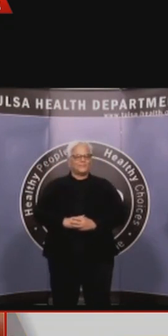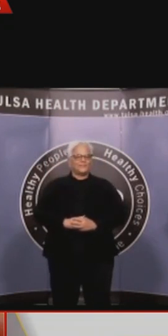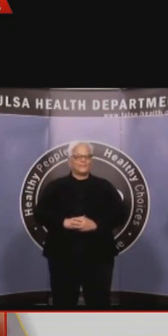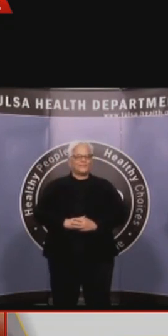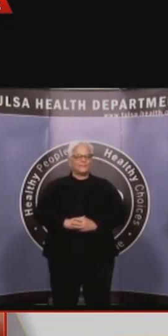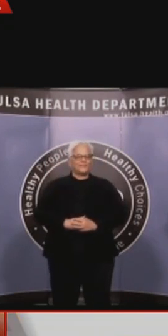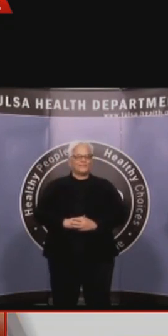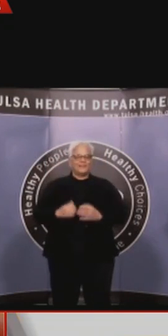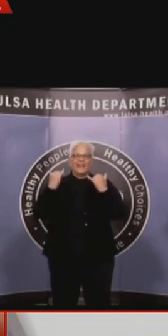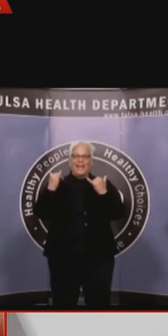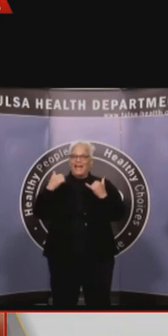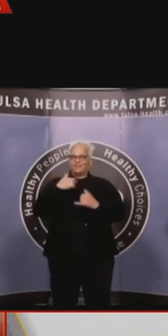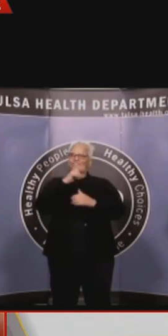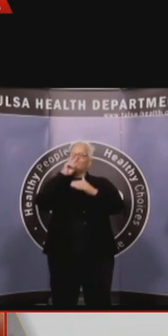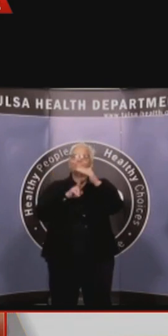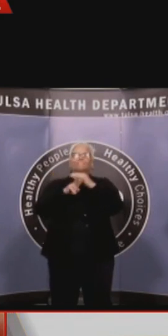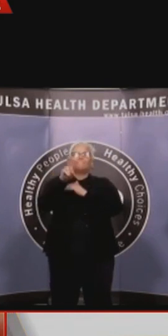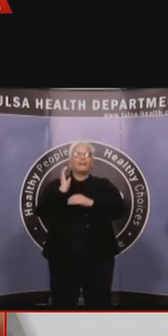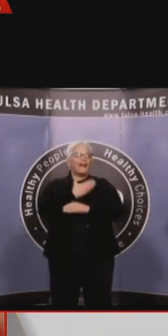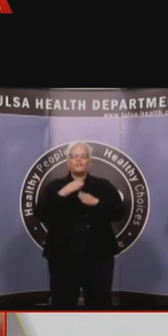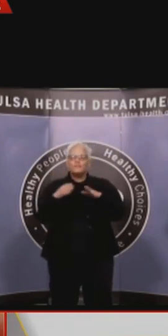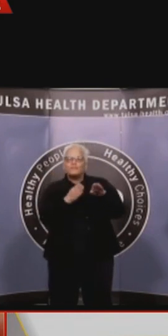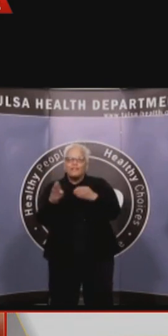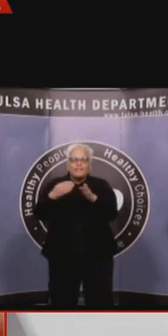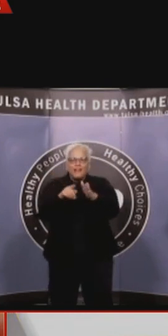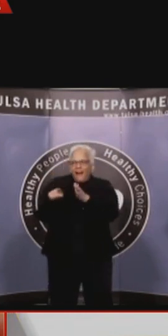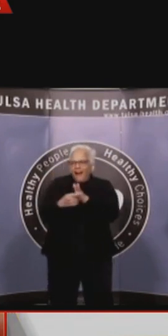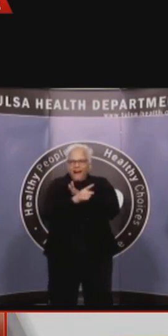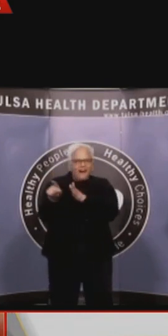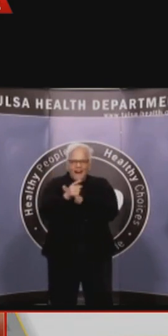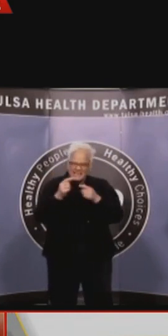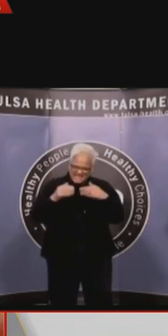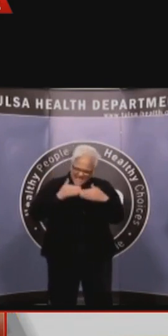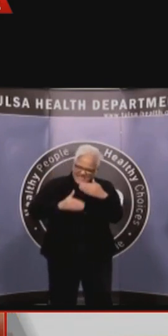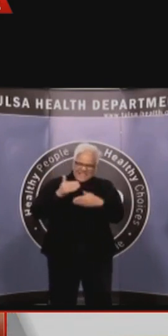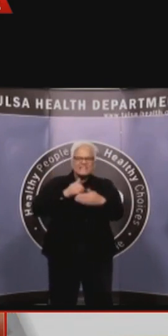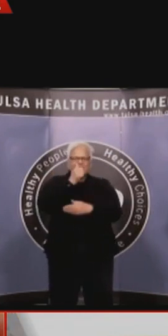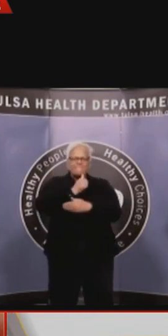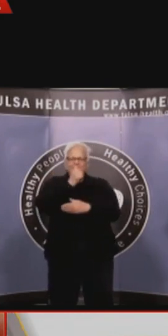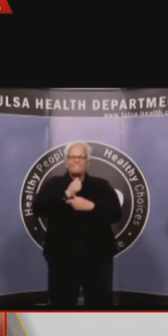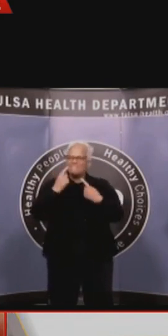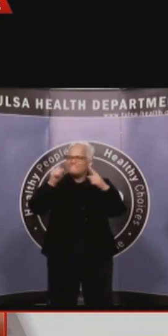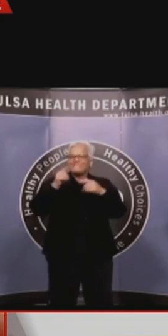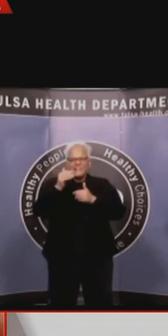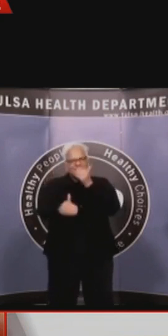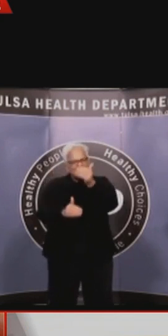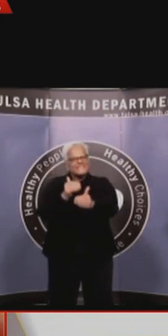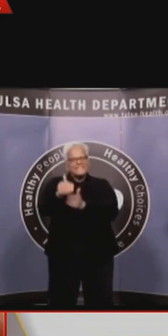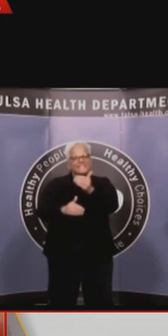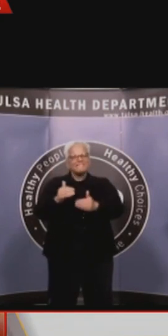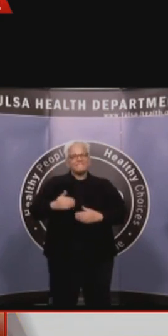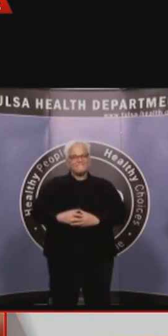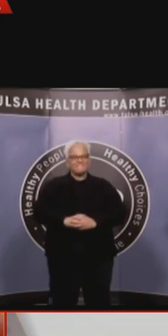in Tulsa. I know that's on a lot of people's minds right now. In my mind, we have spent the last four